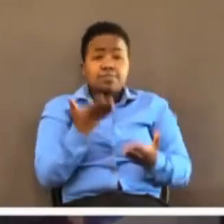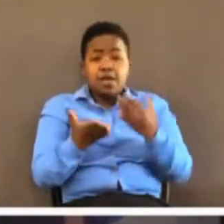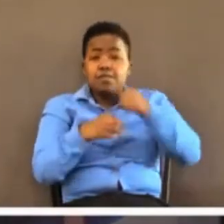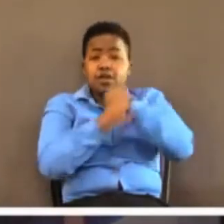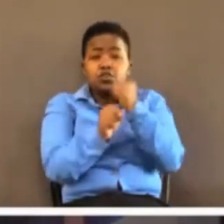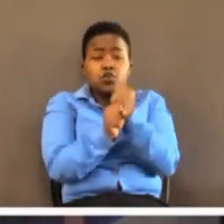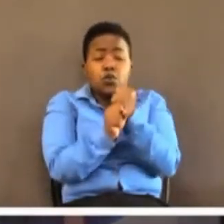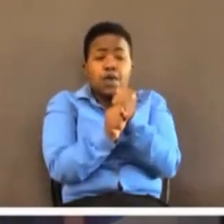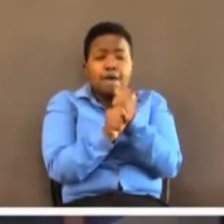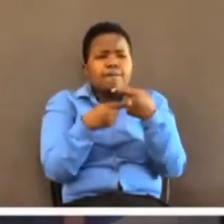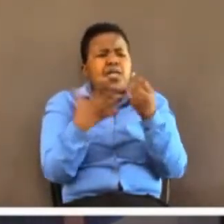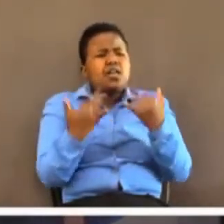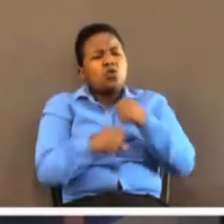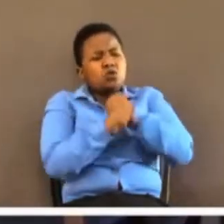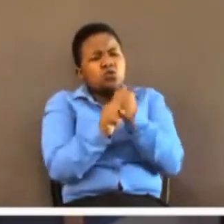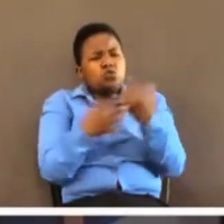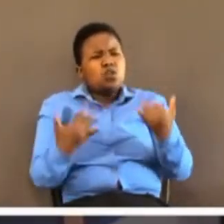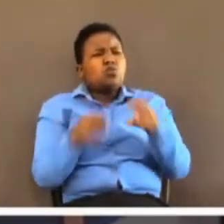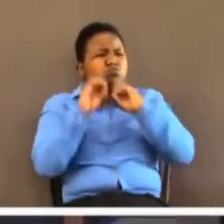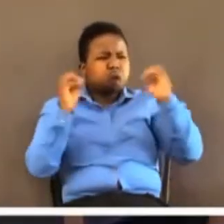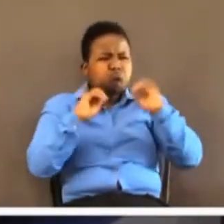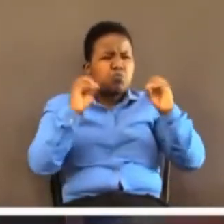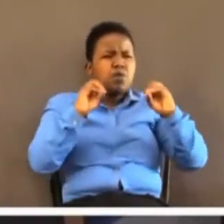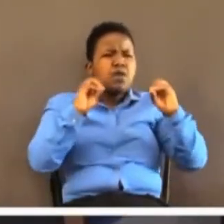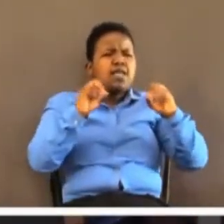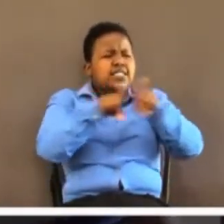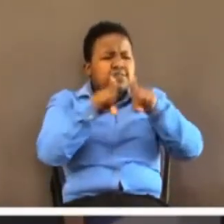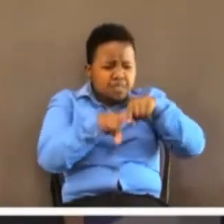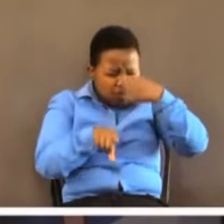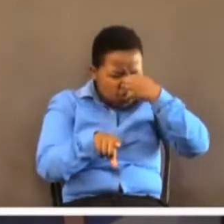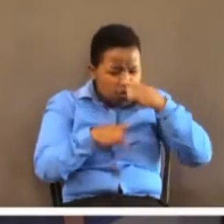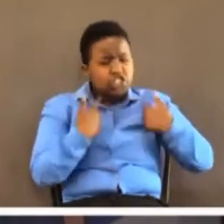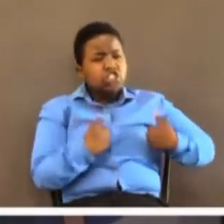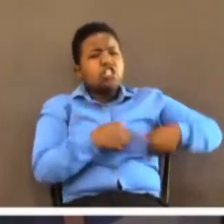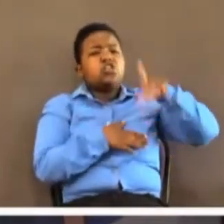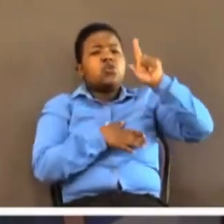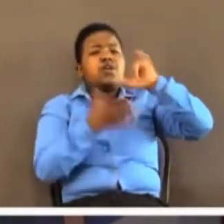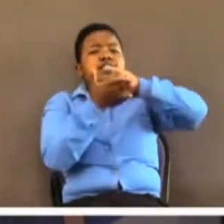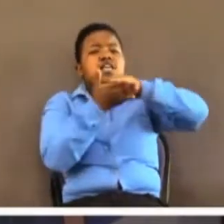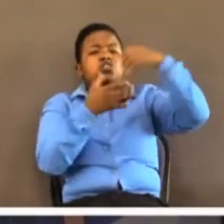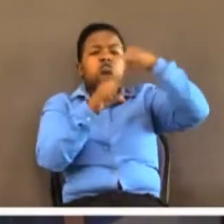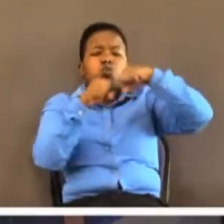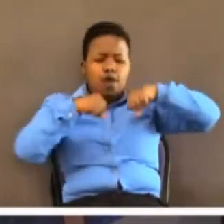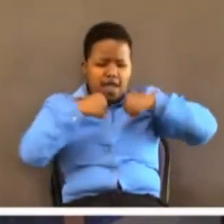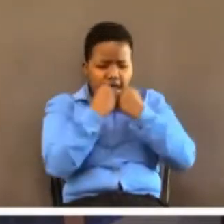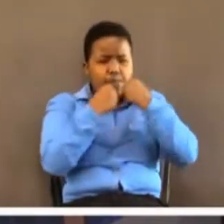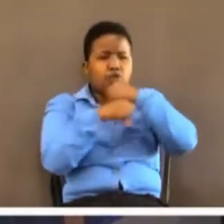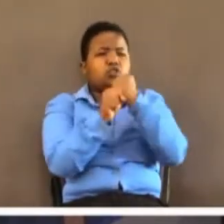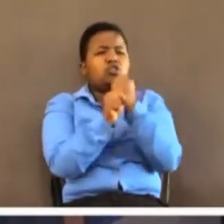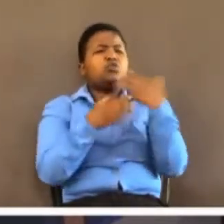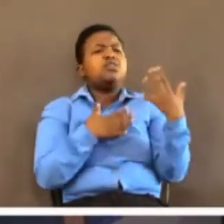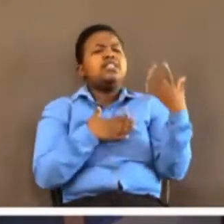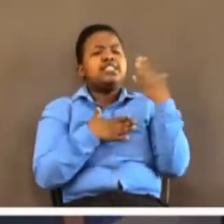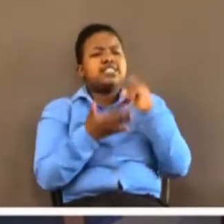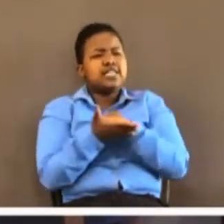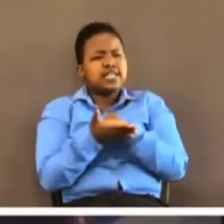do and you so wish in your heart to do them again. And even as I speak now, you can put your finger to some of those things. Things